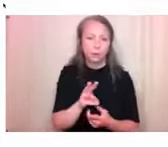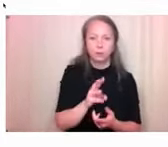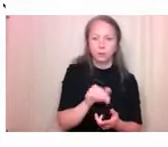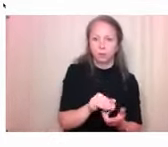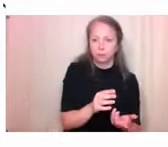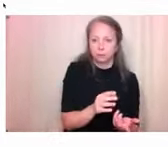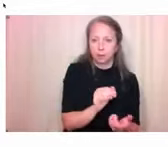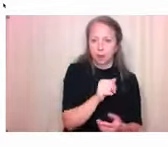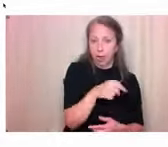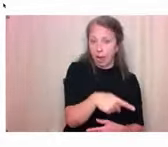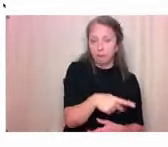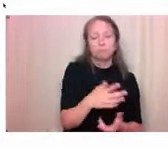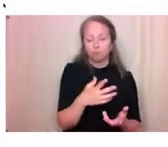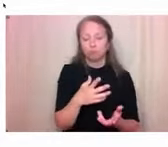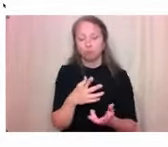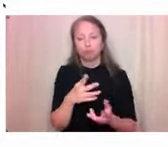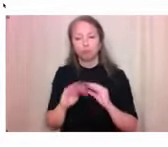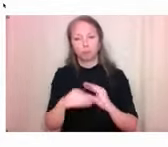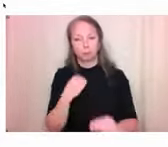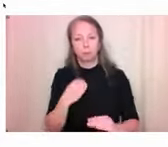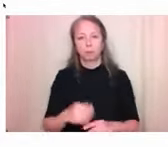Excellent. And that's an easy one to remember.